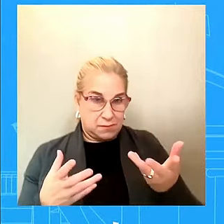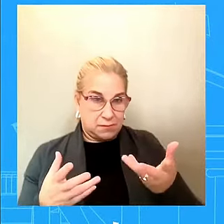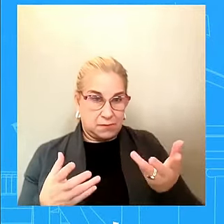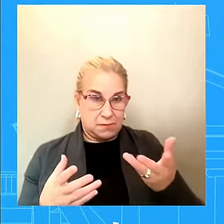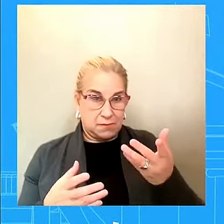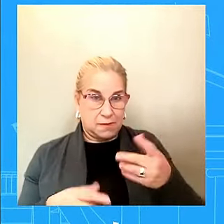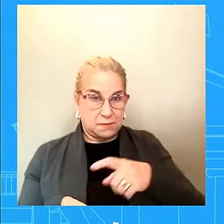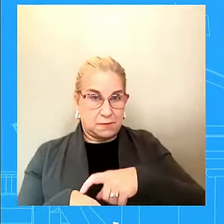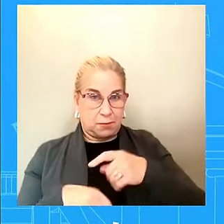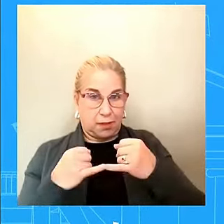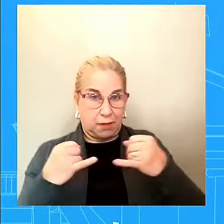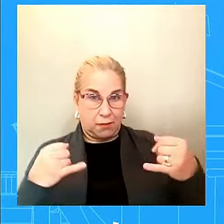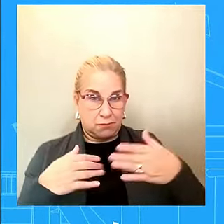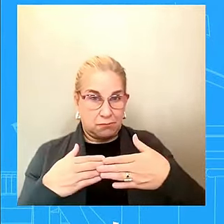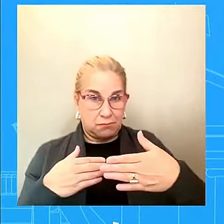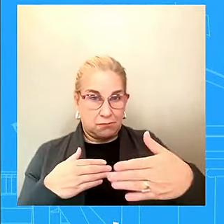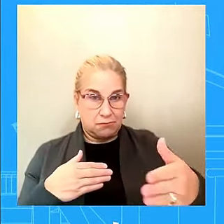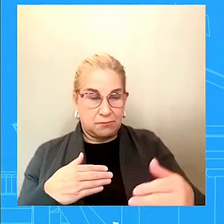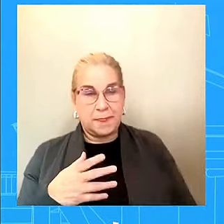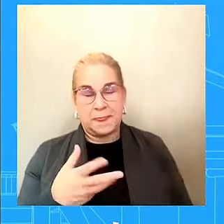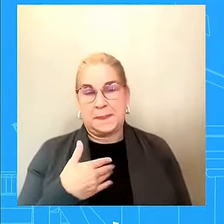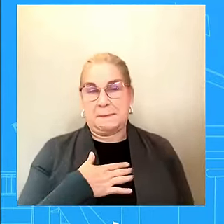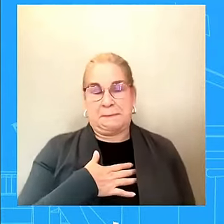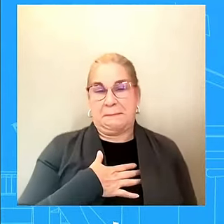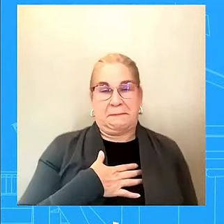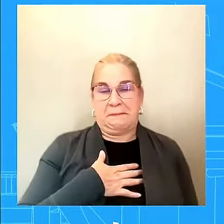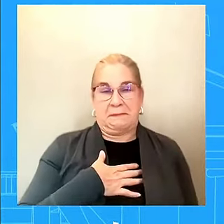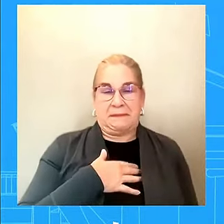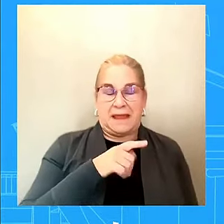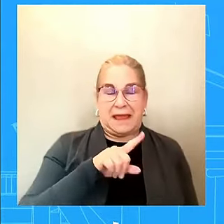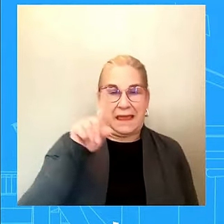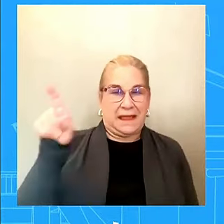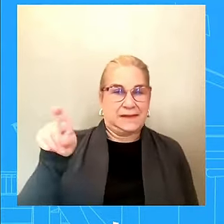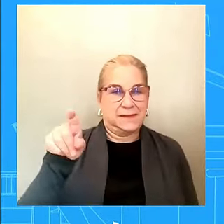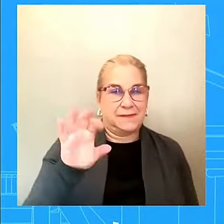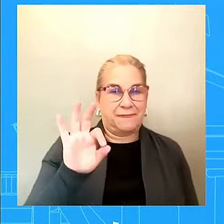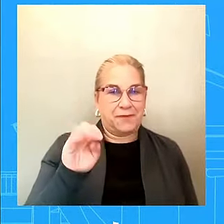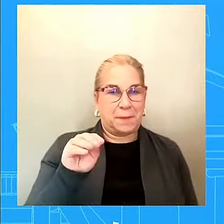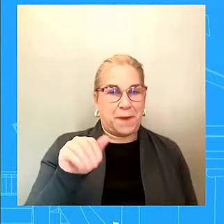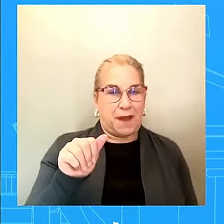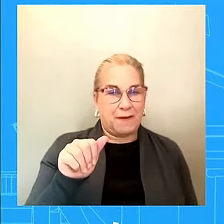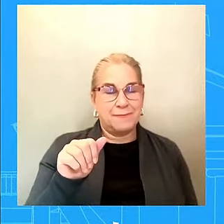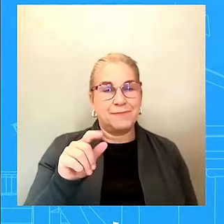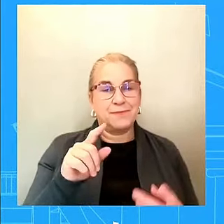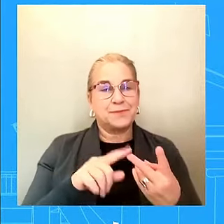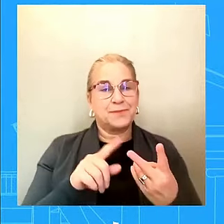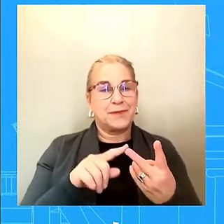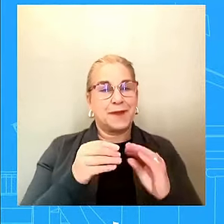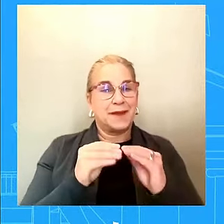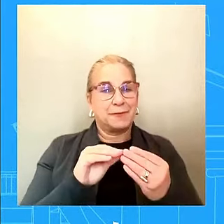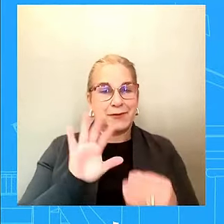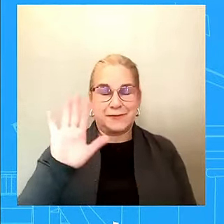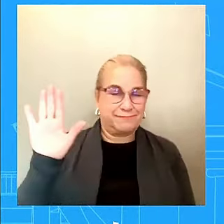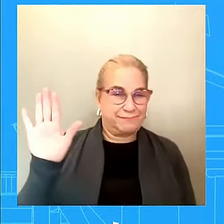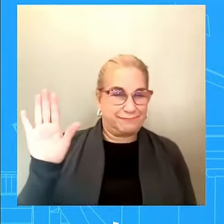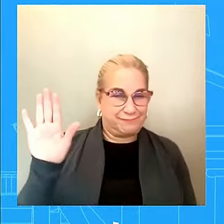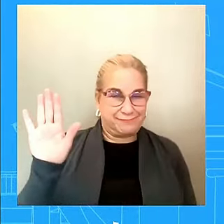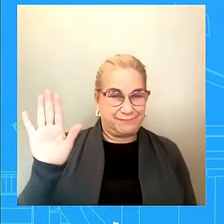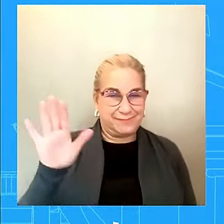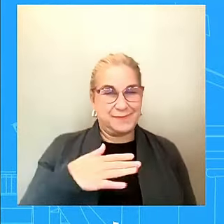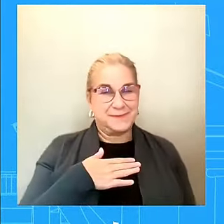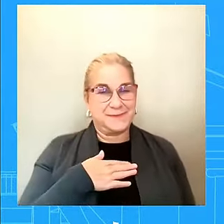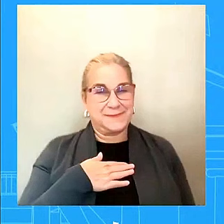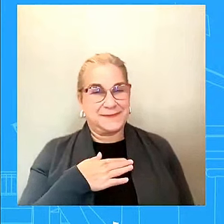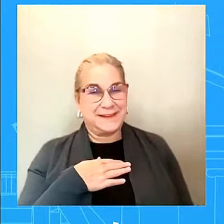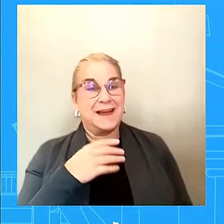timeline, uh, a number that's needed. What we are very clear about is we need to make sure that we have funding, additional funding